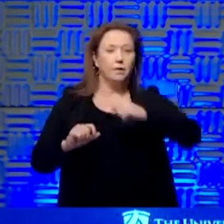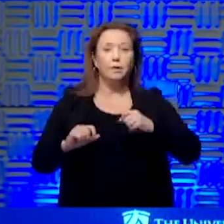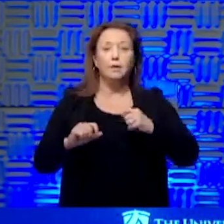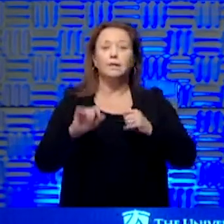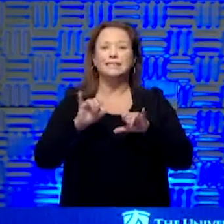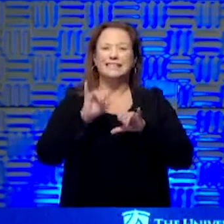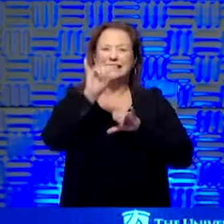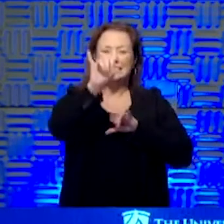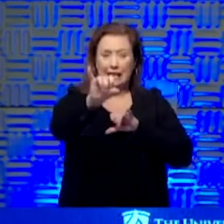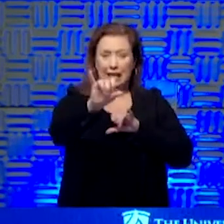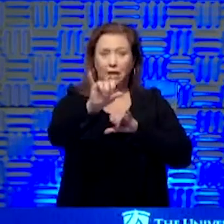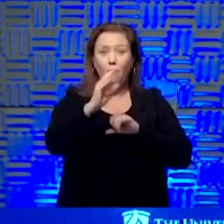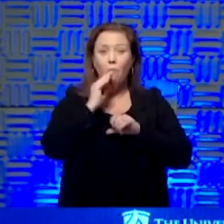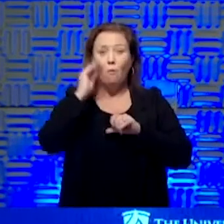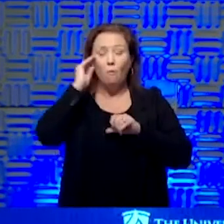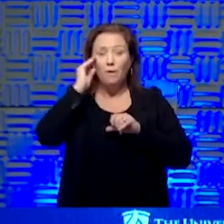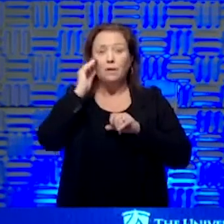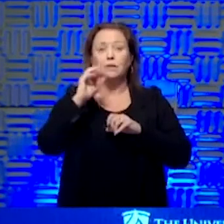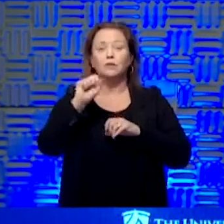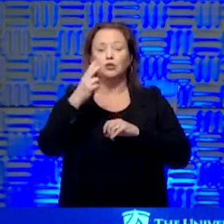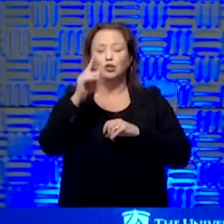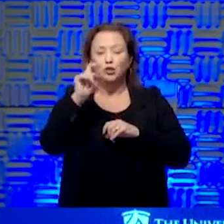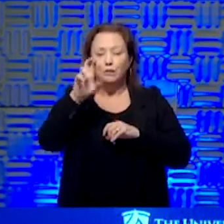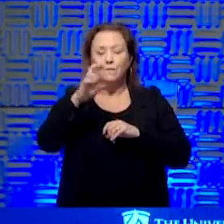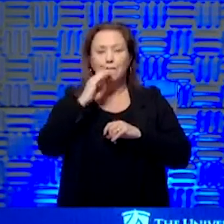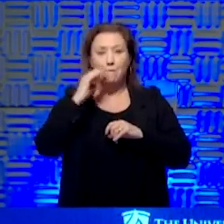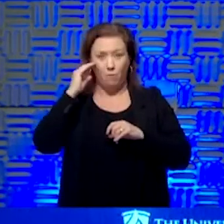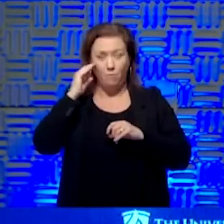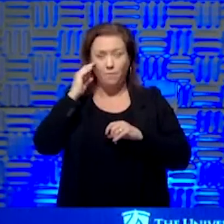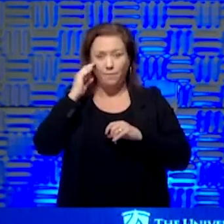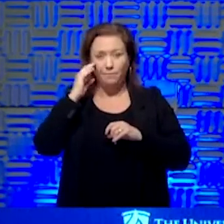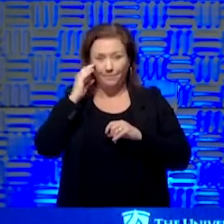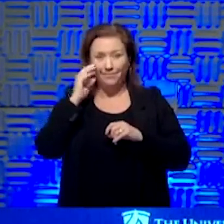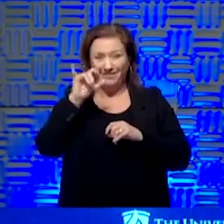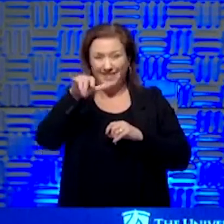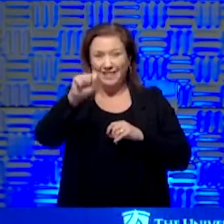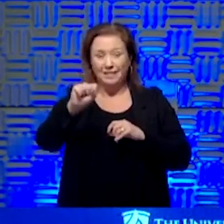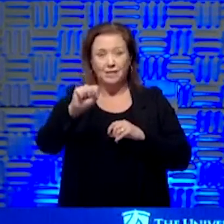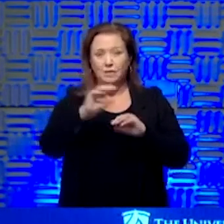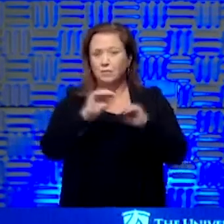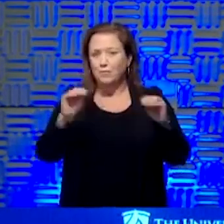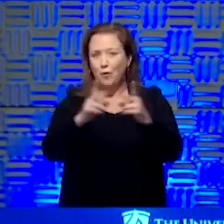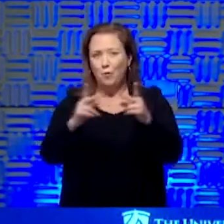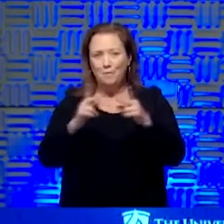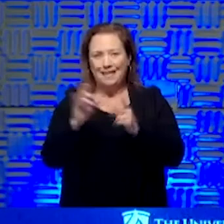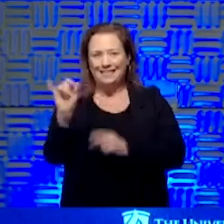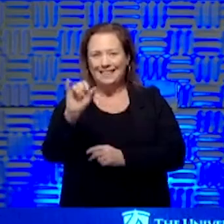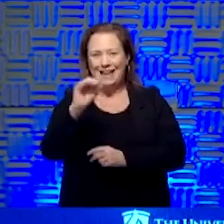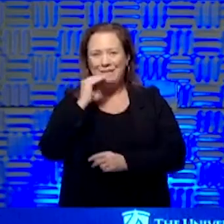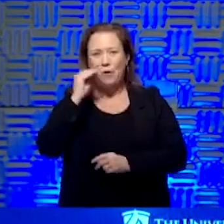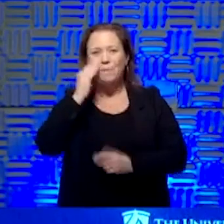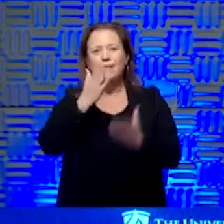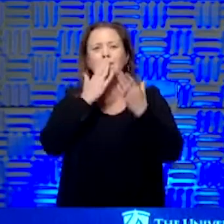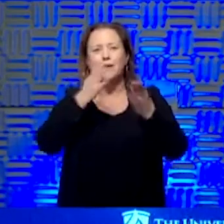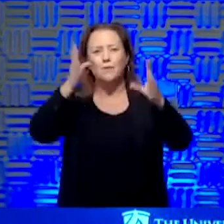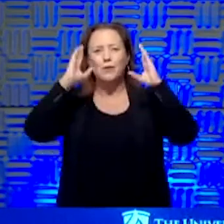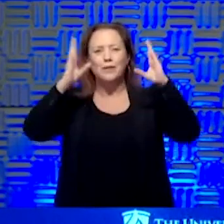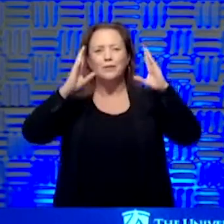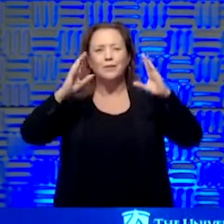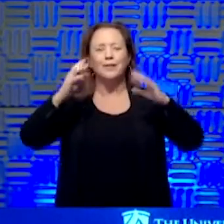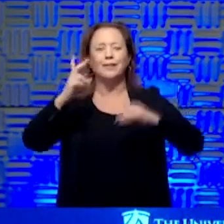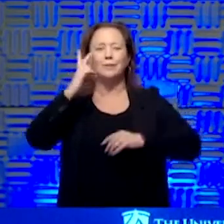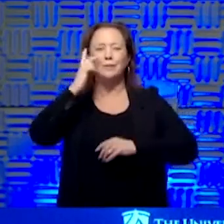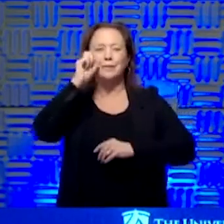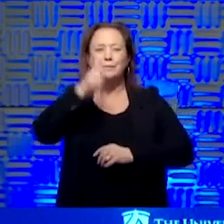Keep your distance. Shelter at home. There is no place like home. Thanks for your attention today. We'll see you